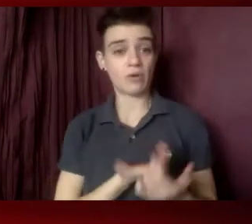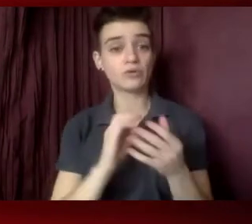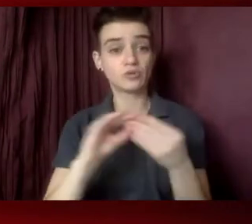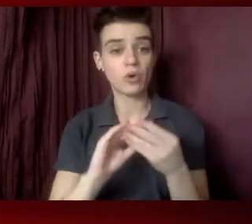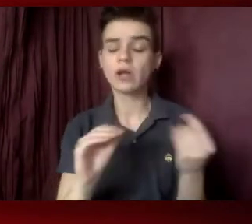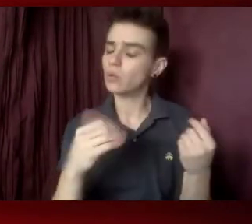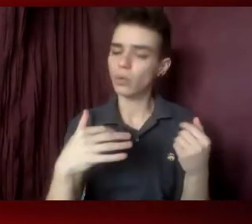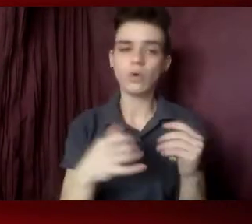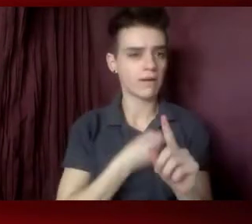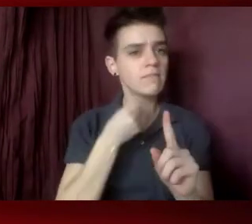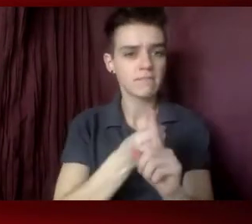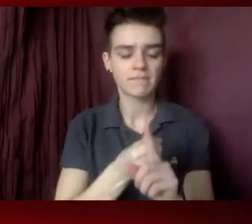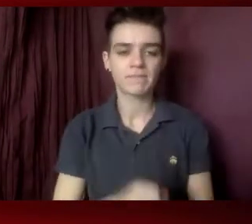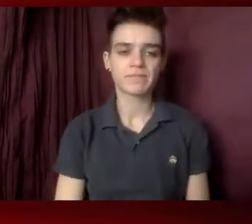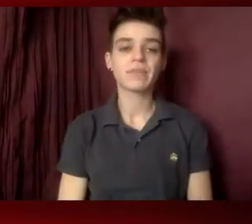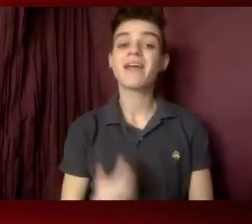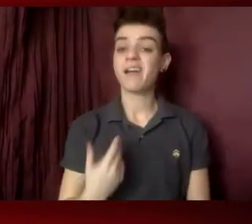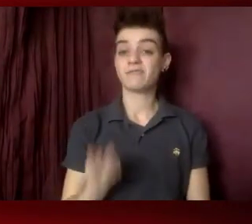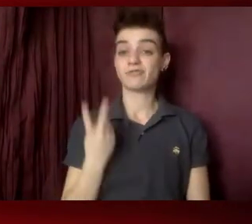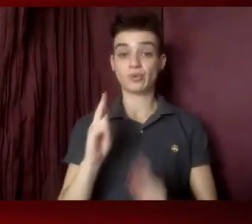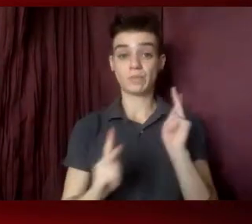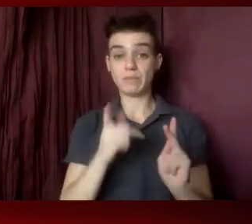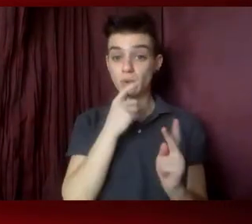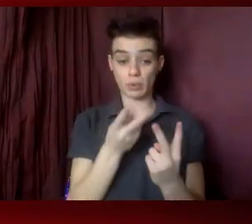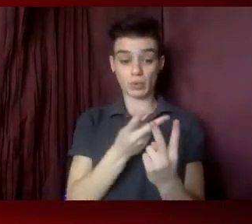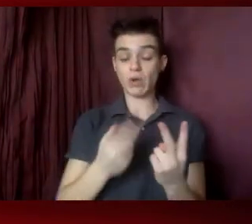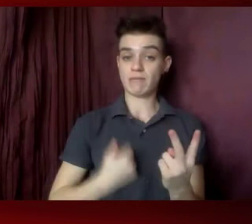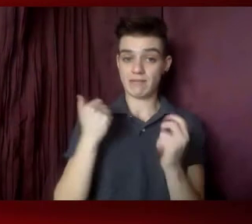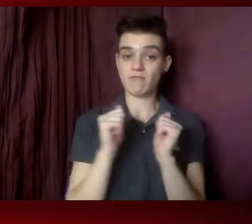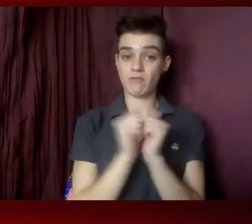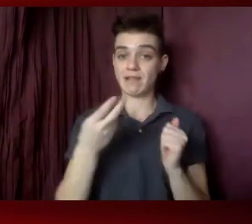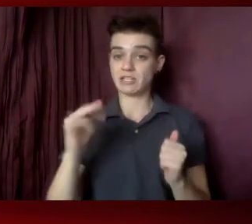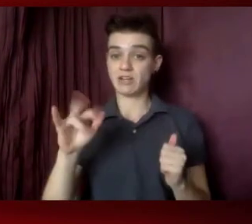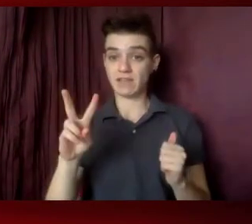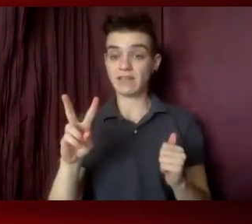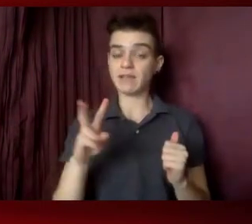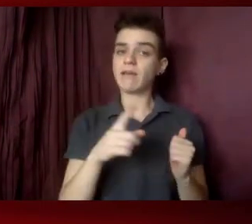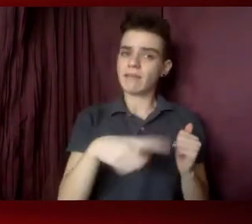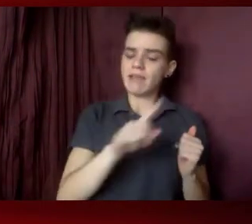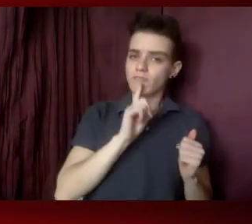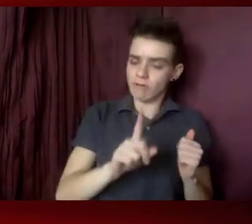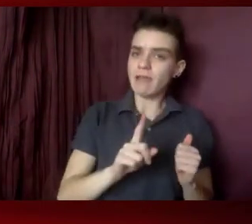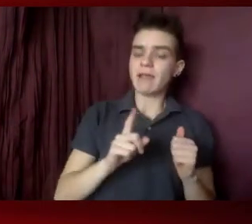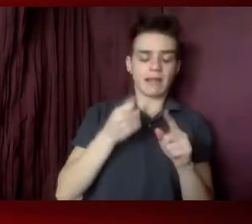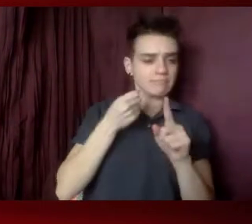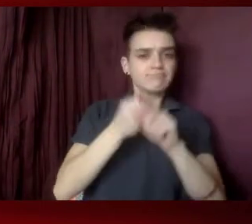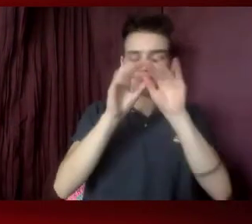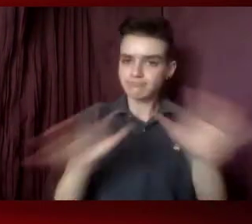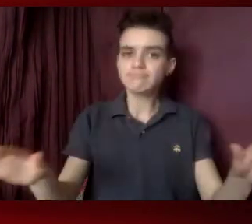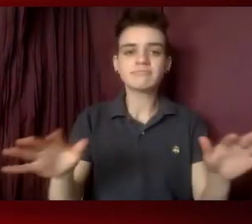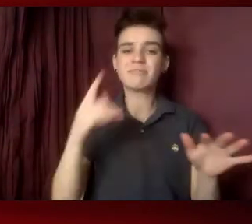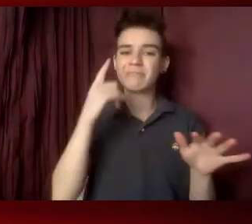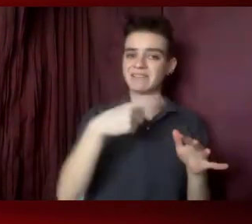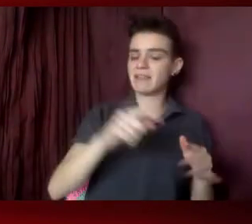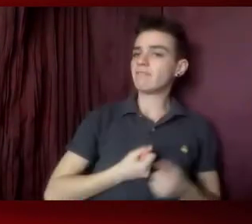two people who are living with HIV, who have made great impacts by doing just that, by sharing their stories. Dr. Carrie